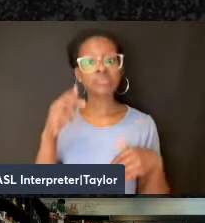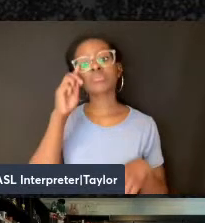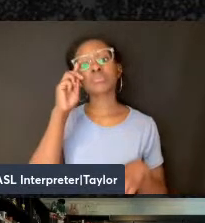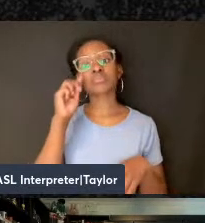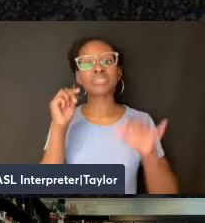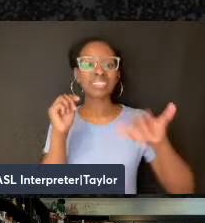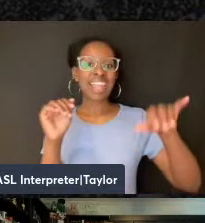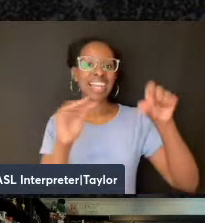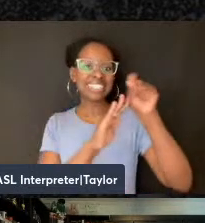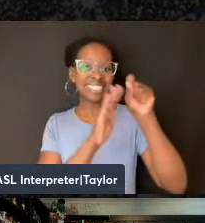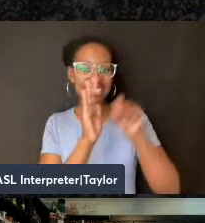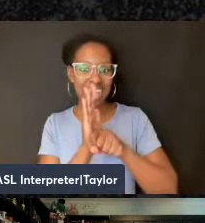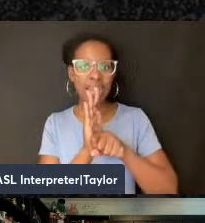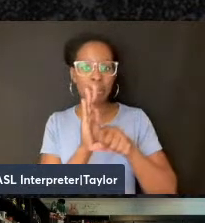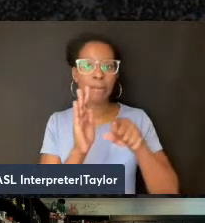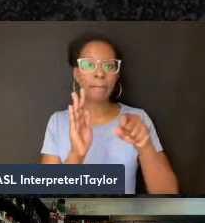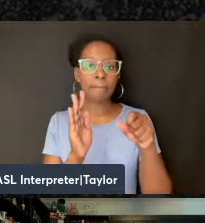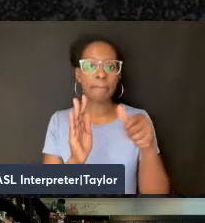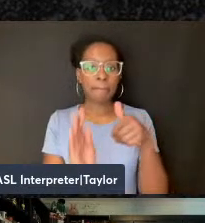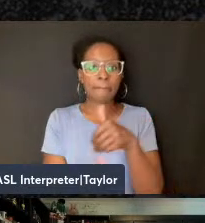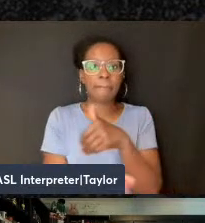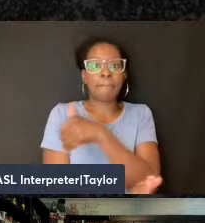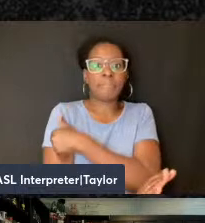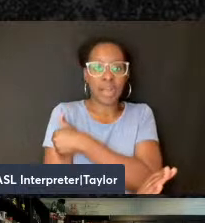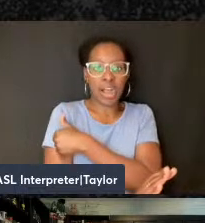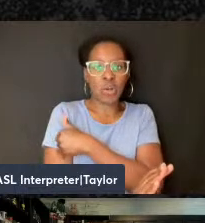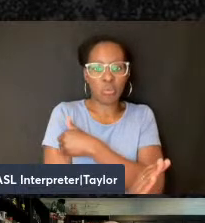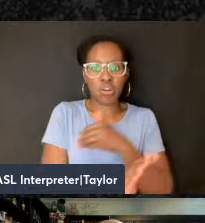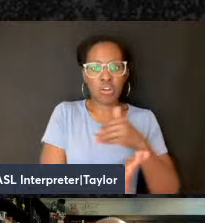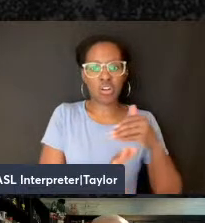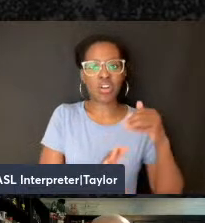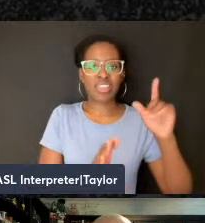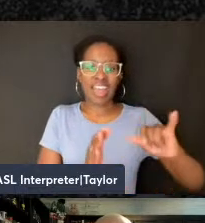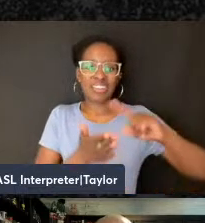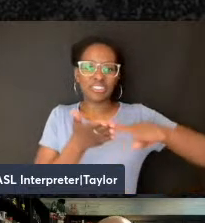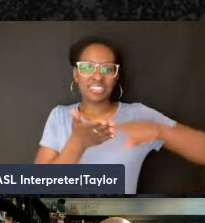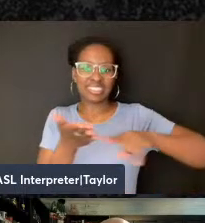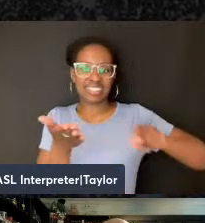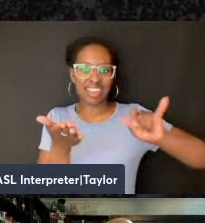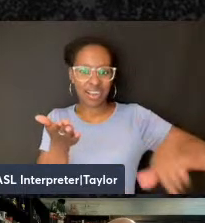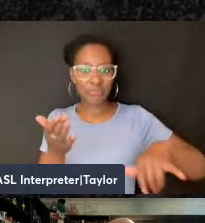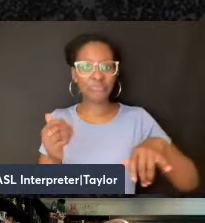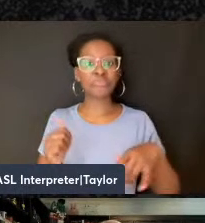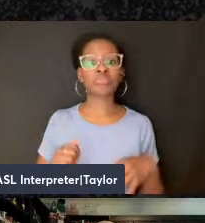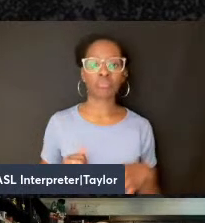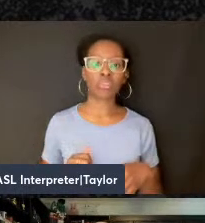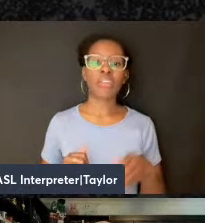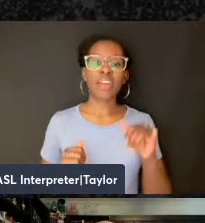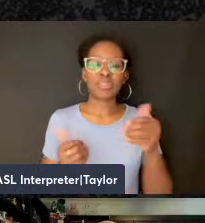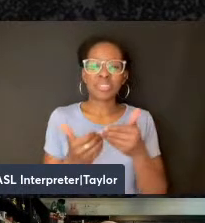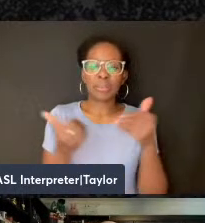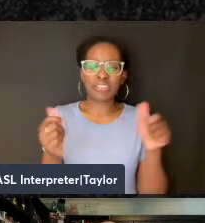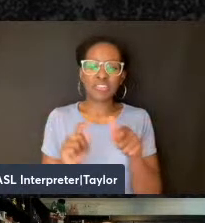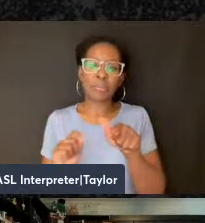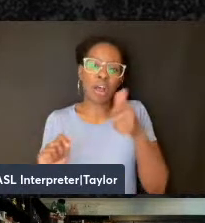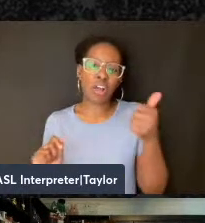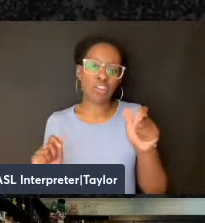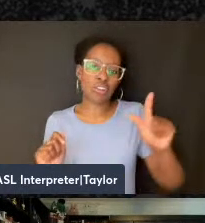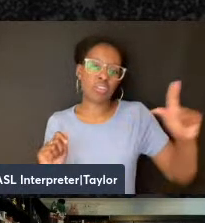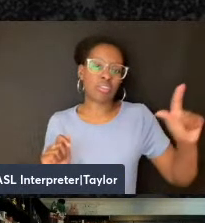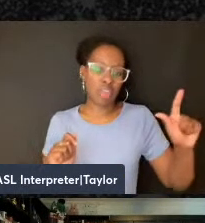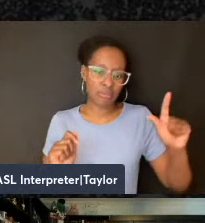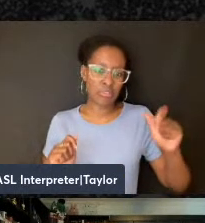state power itself. And this is what separates anarchism from most other left-wing ideologies and varieties of